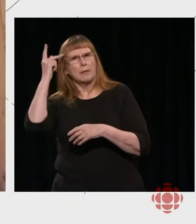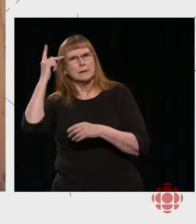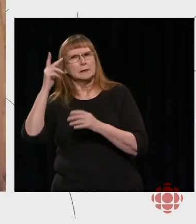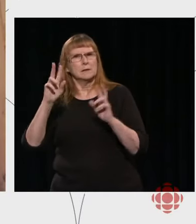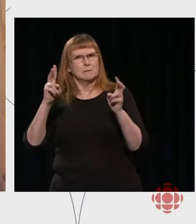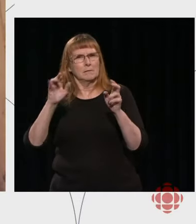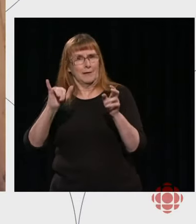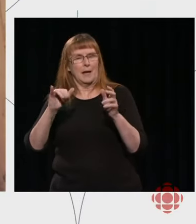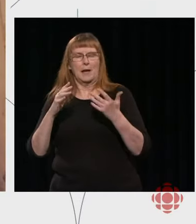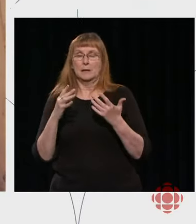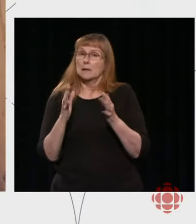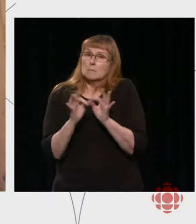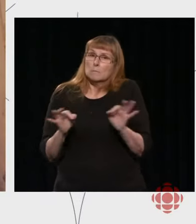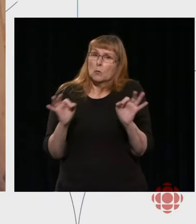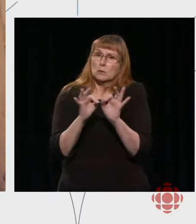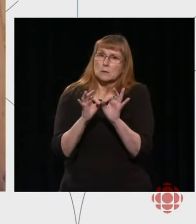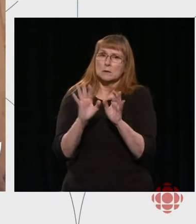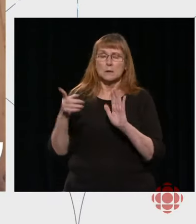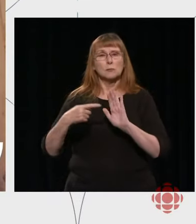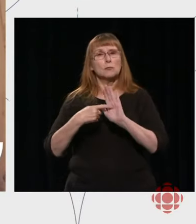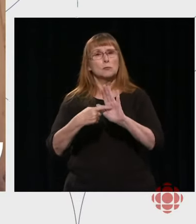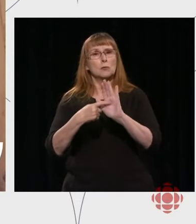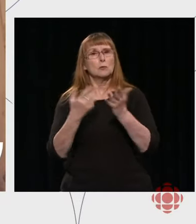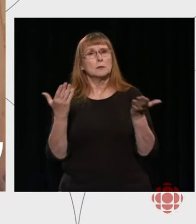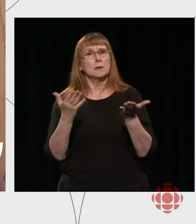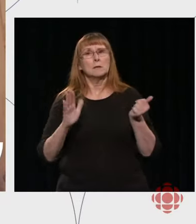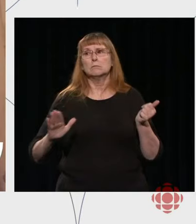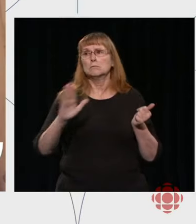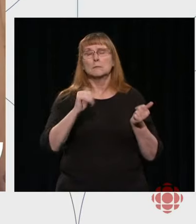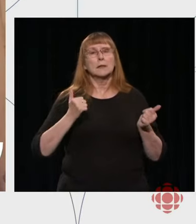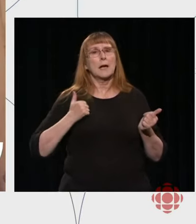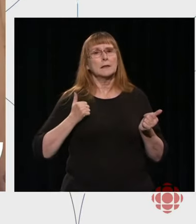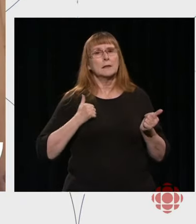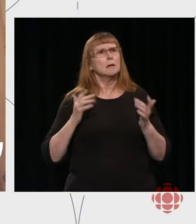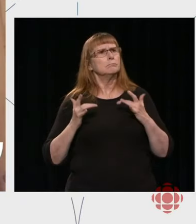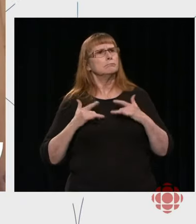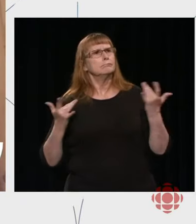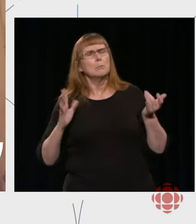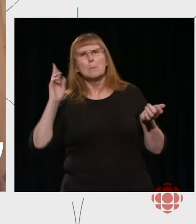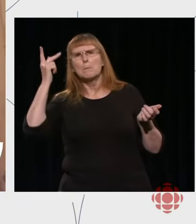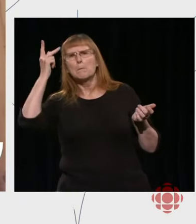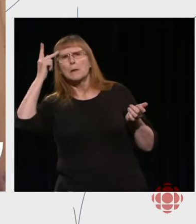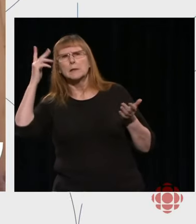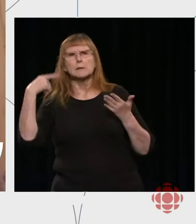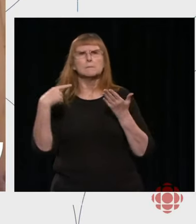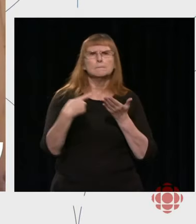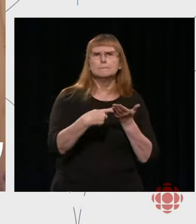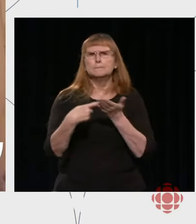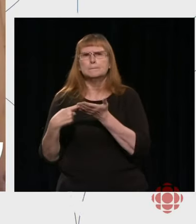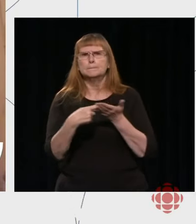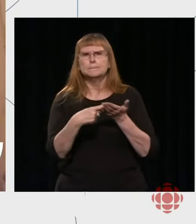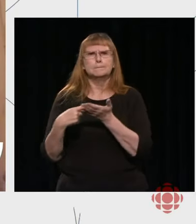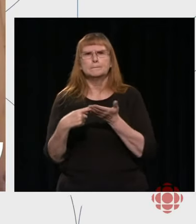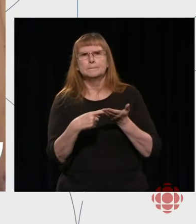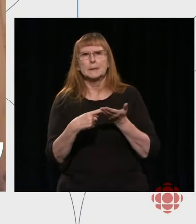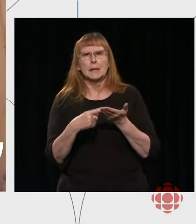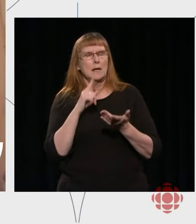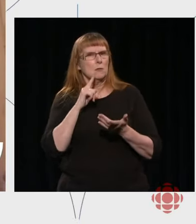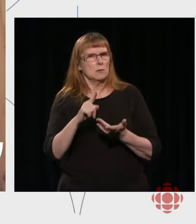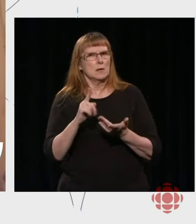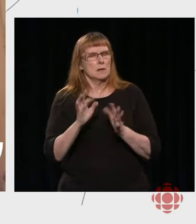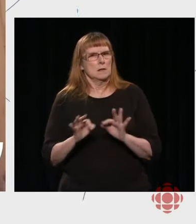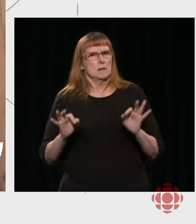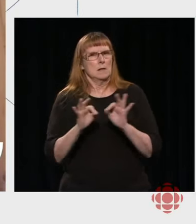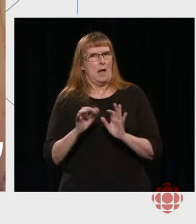of what's going on in the political landscape right across the country. And as such, it's critical that every day we